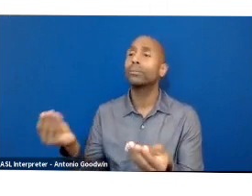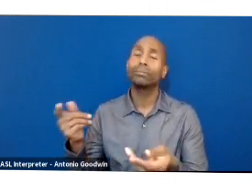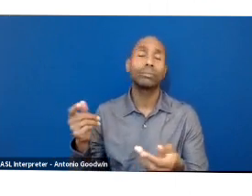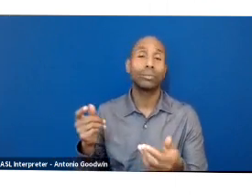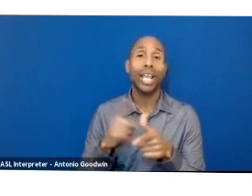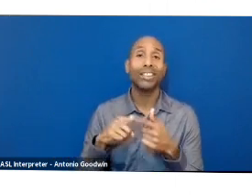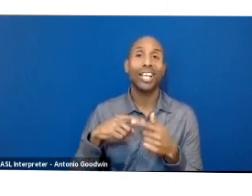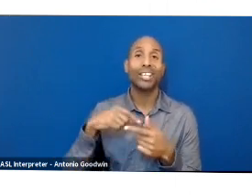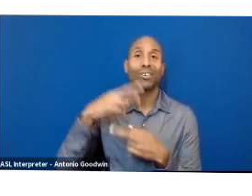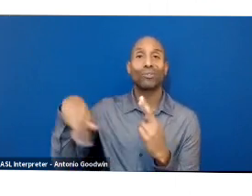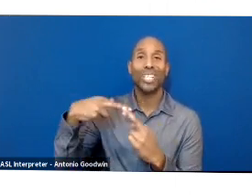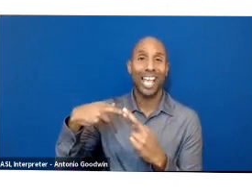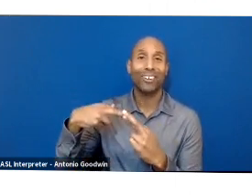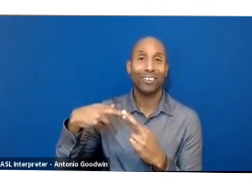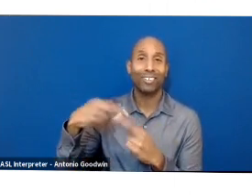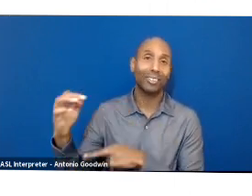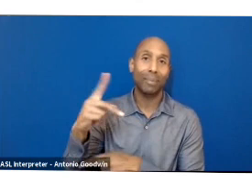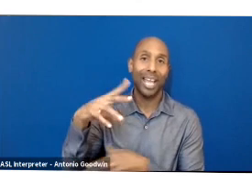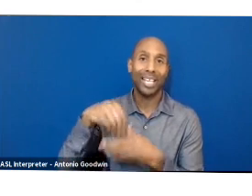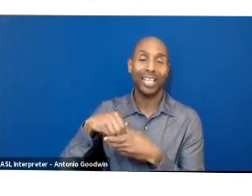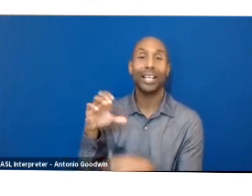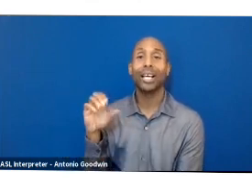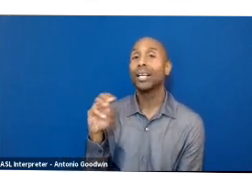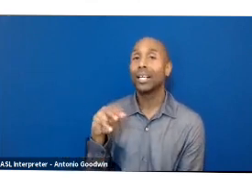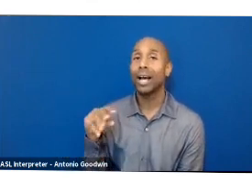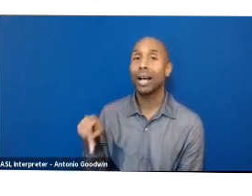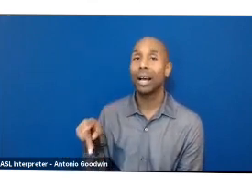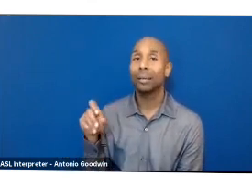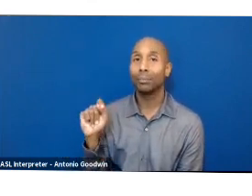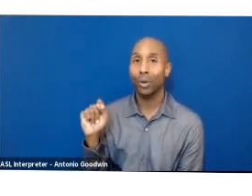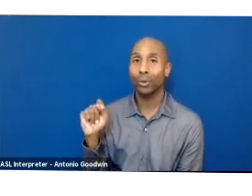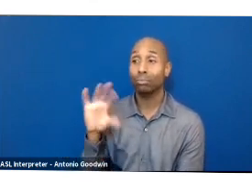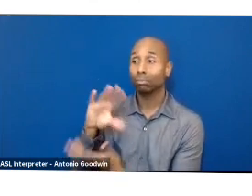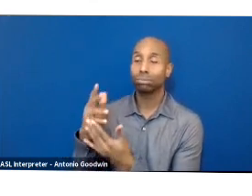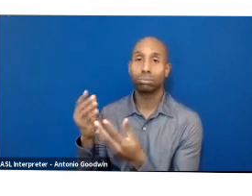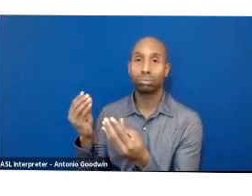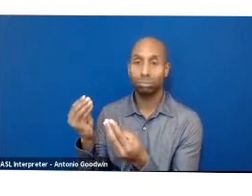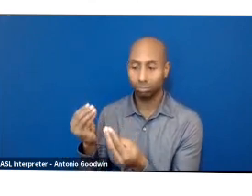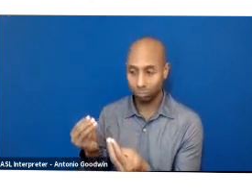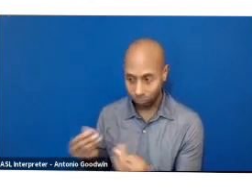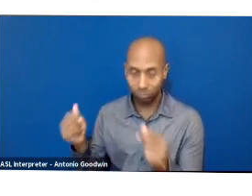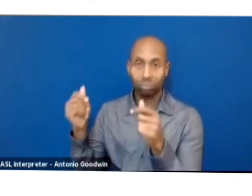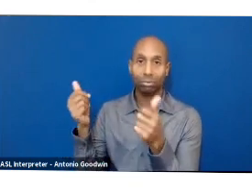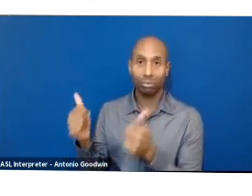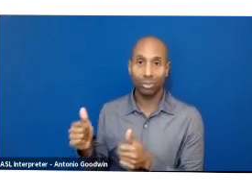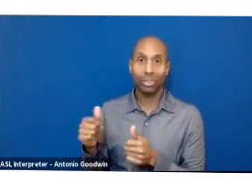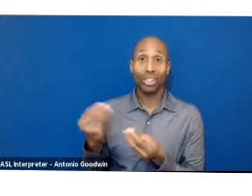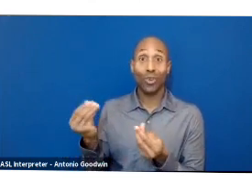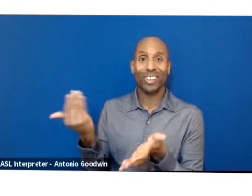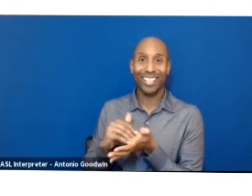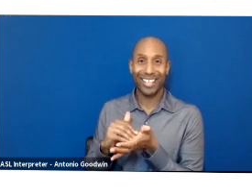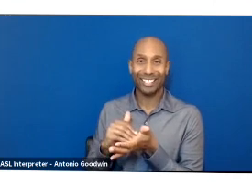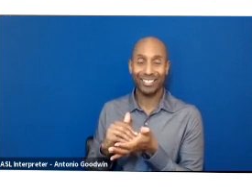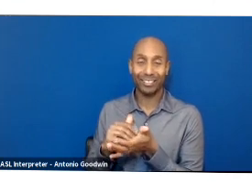recycle these garments back into the compost, which again provides the nutrients that starts the cycle over again.